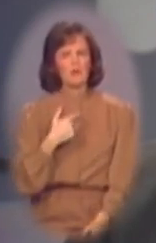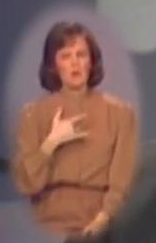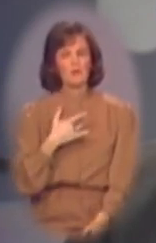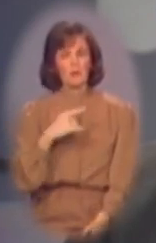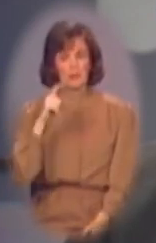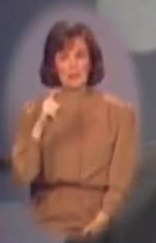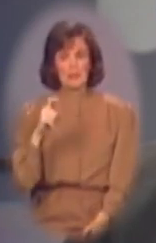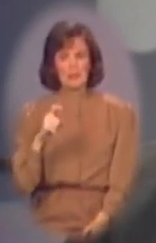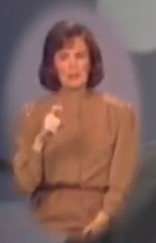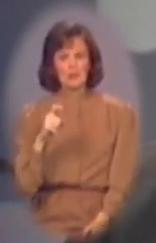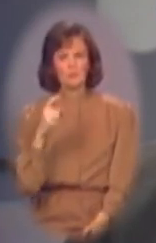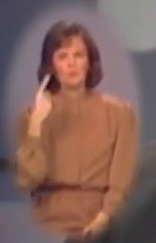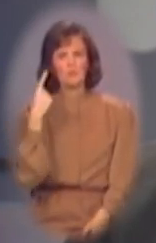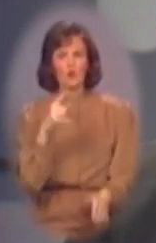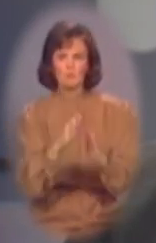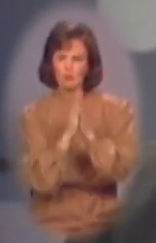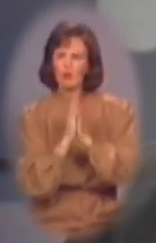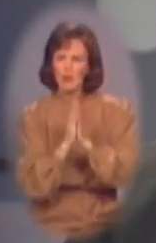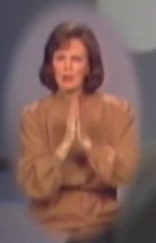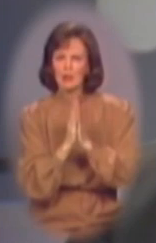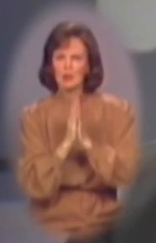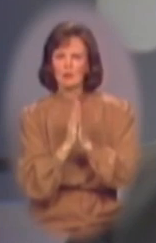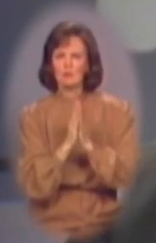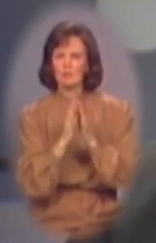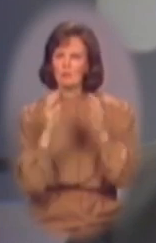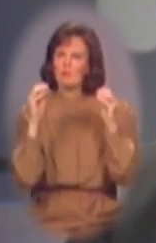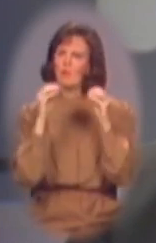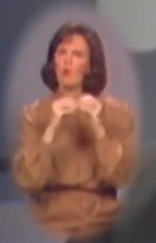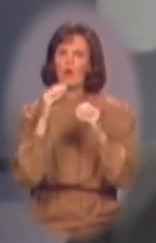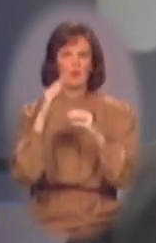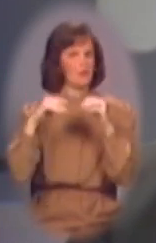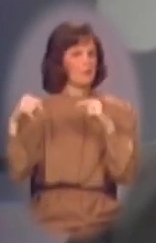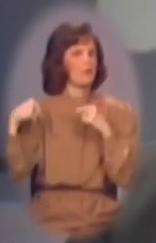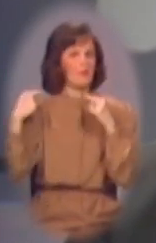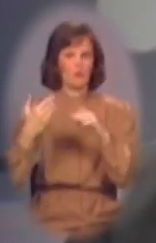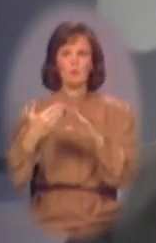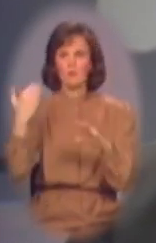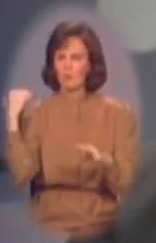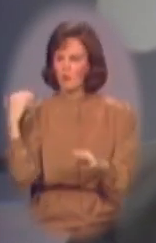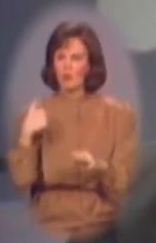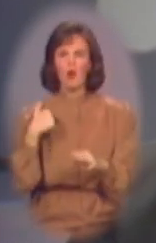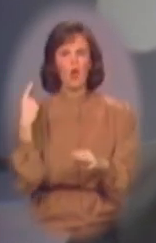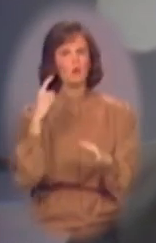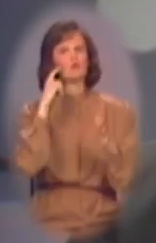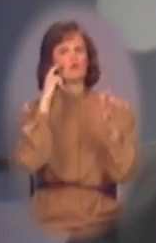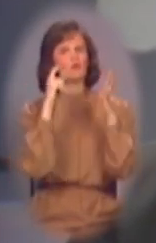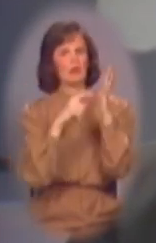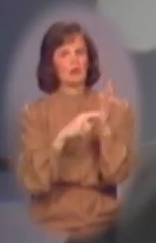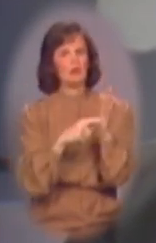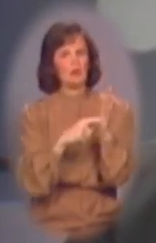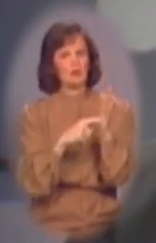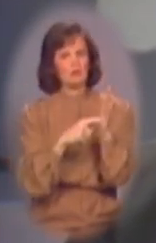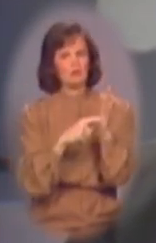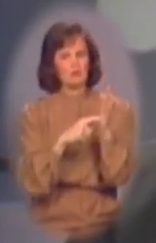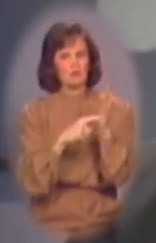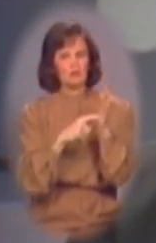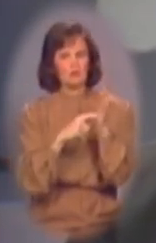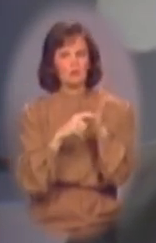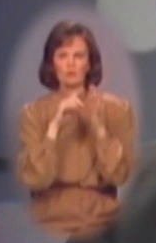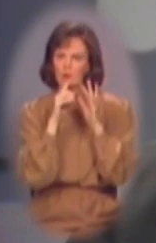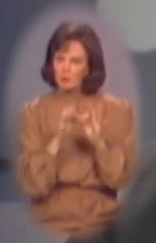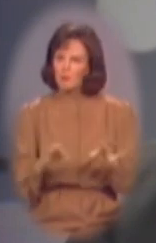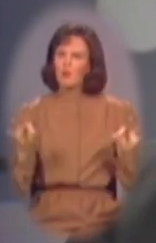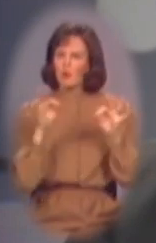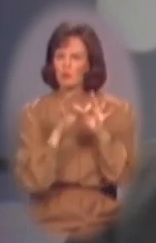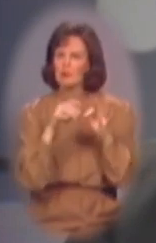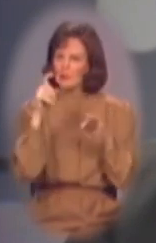of praying far more than I ever felt before. I've always recognized the criticality of